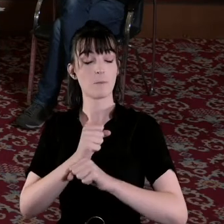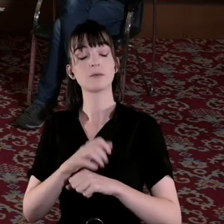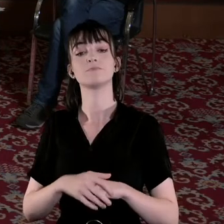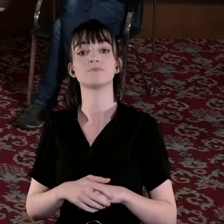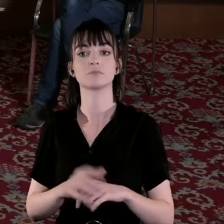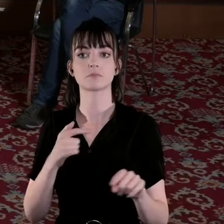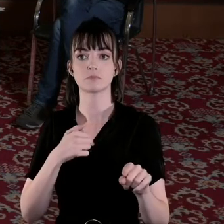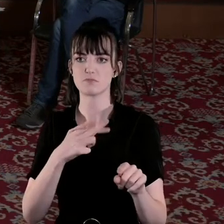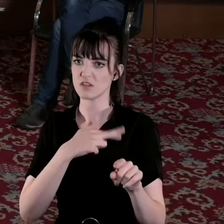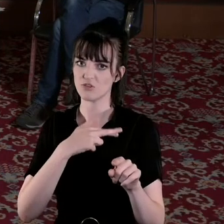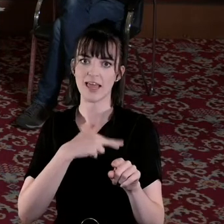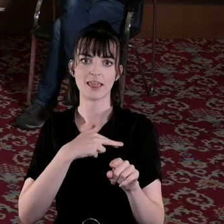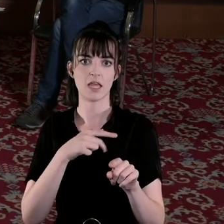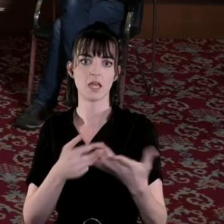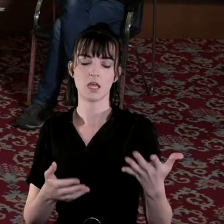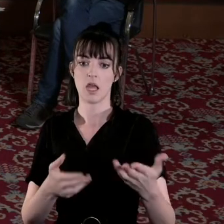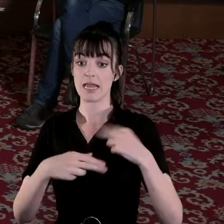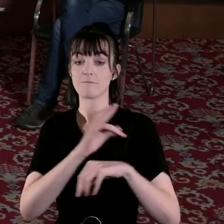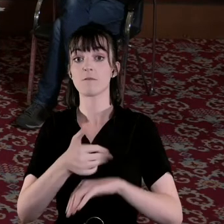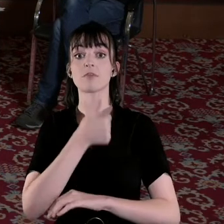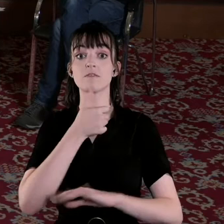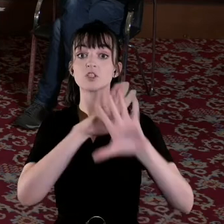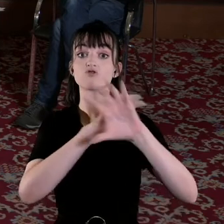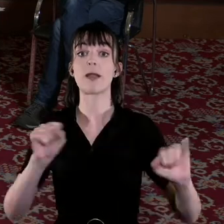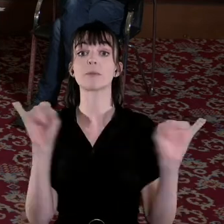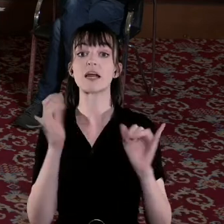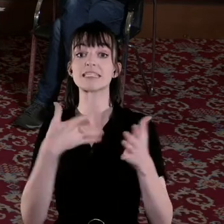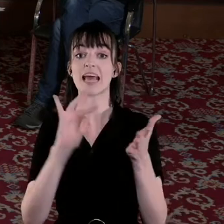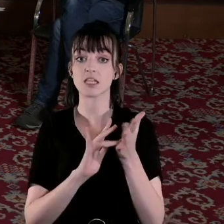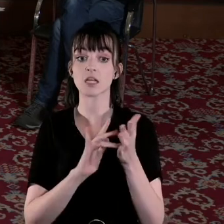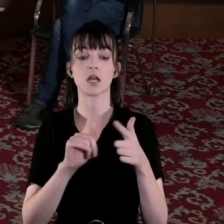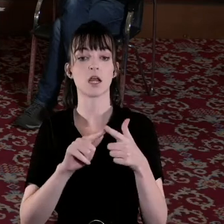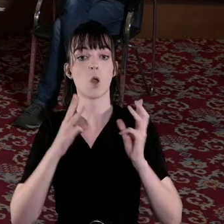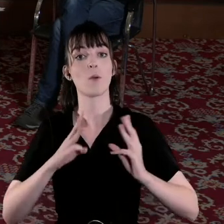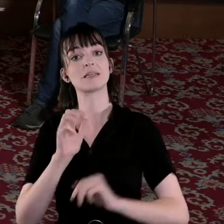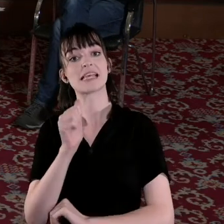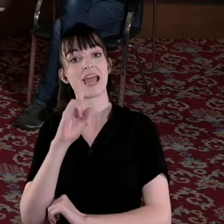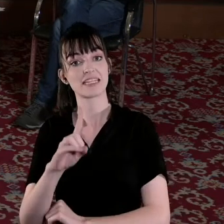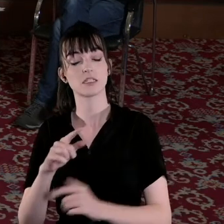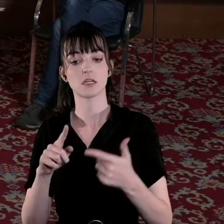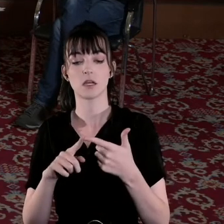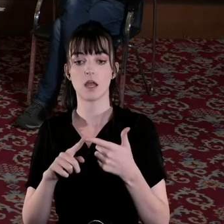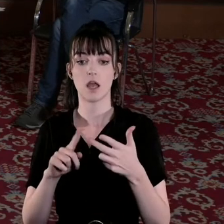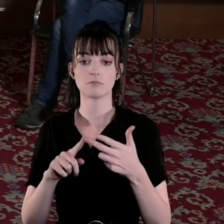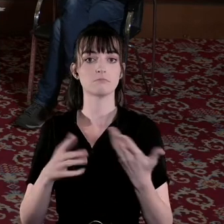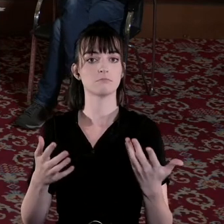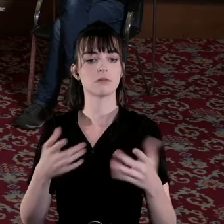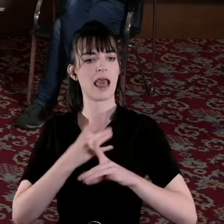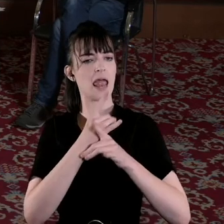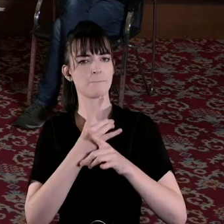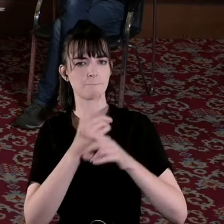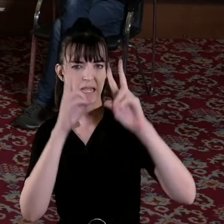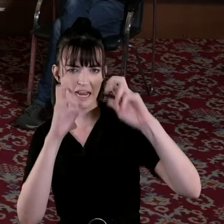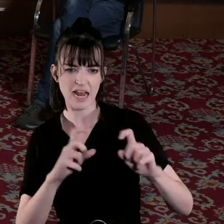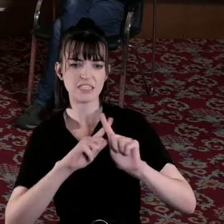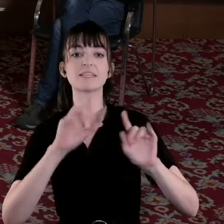really did come out of the first rape crisis centres you know women's aid opened up I suppose a space for analysis a different kind of